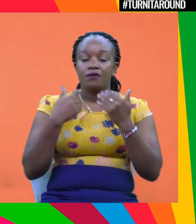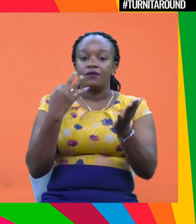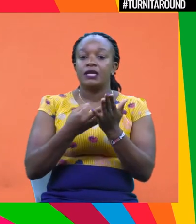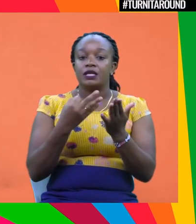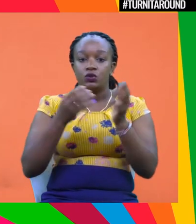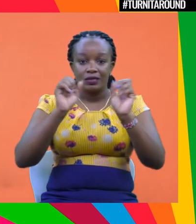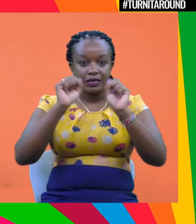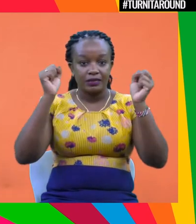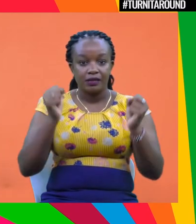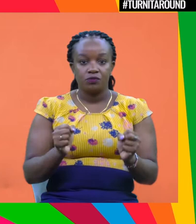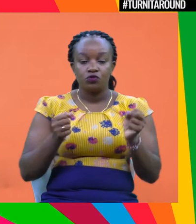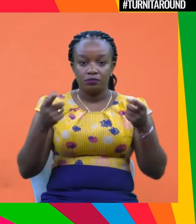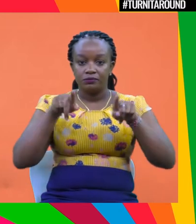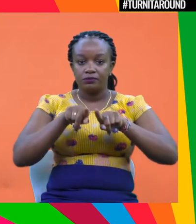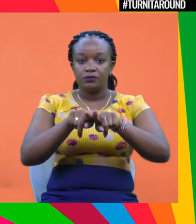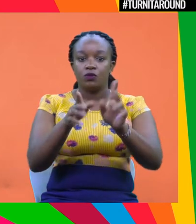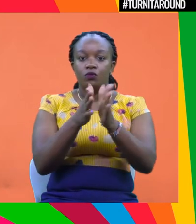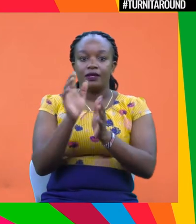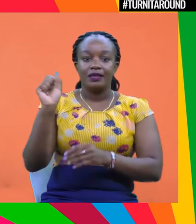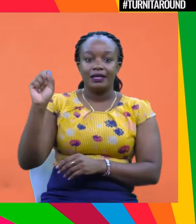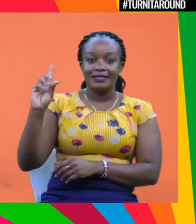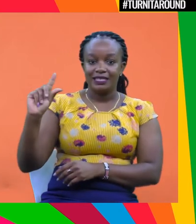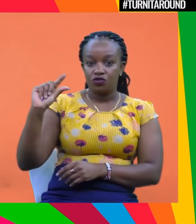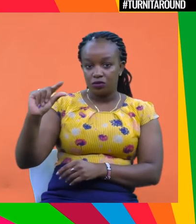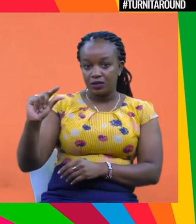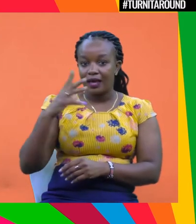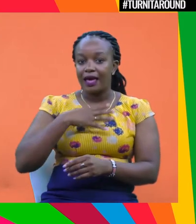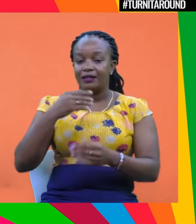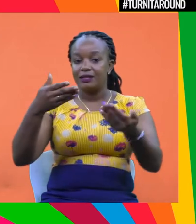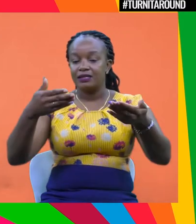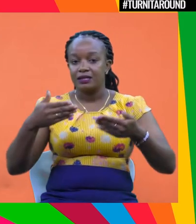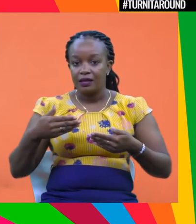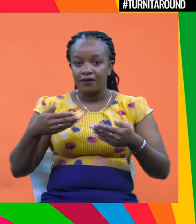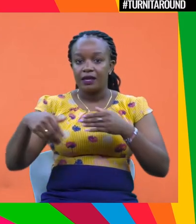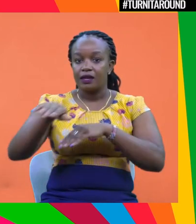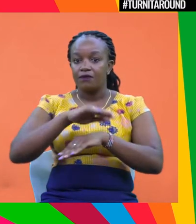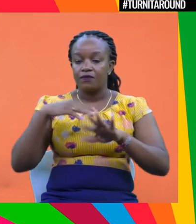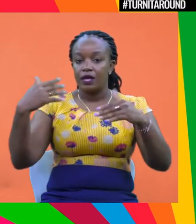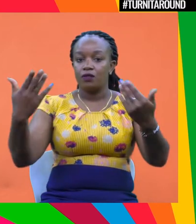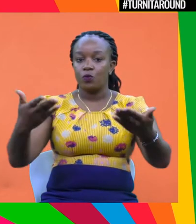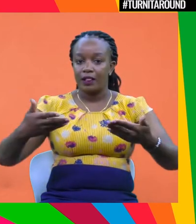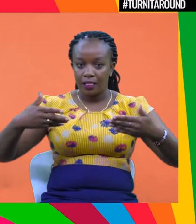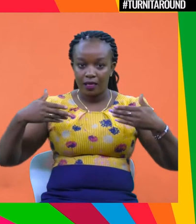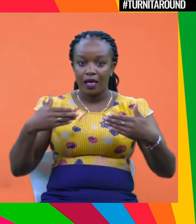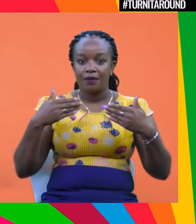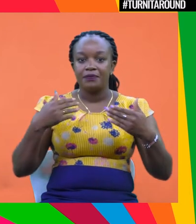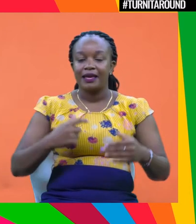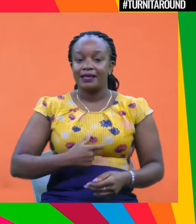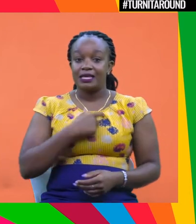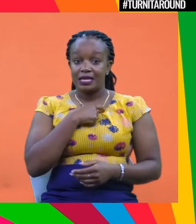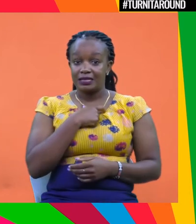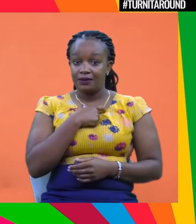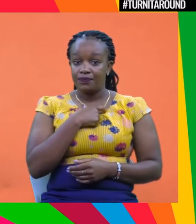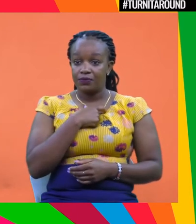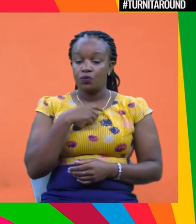system to align with the SDGs and bring recovery? And now please welcome our lovely, lovely guests,